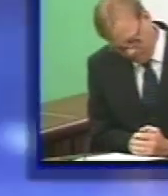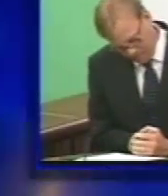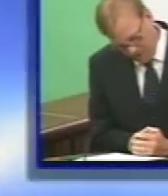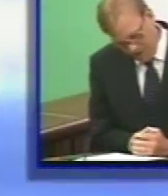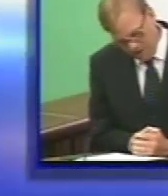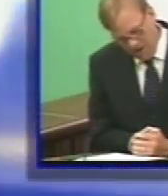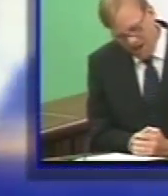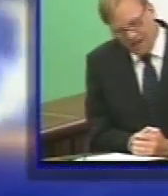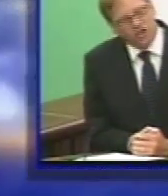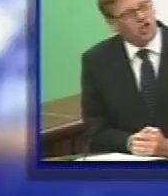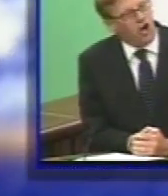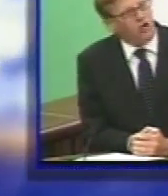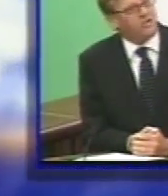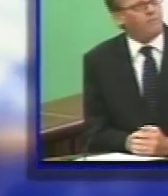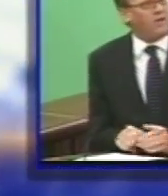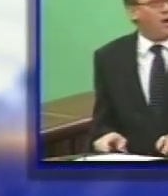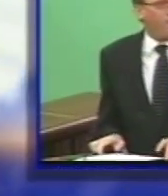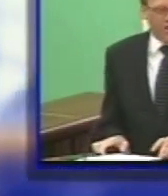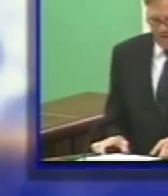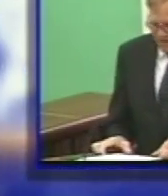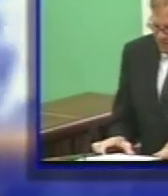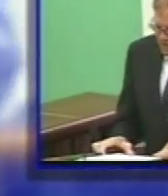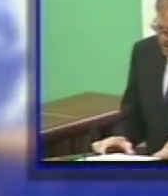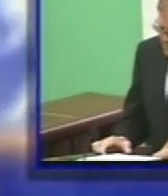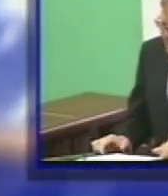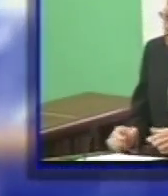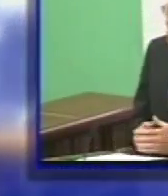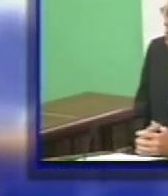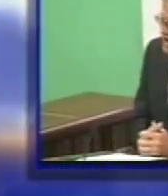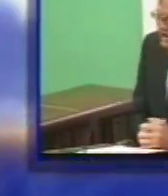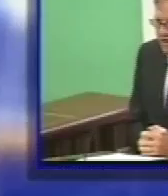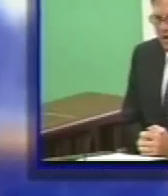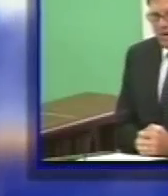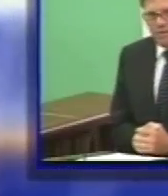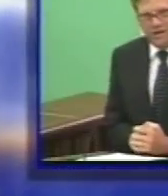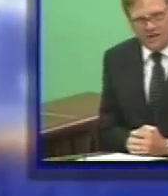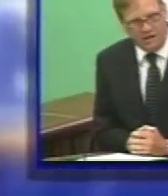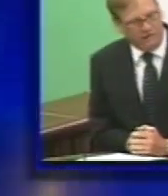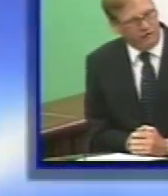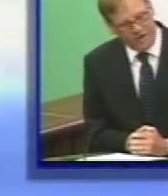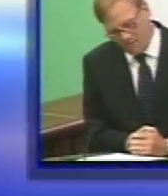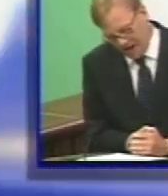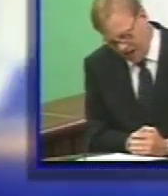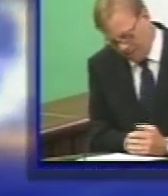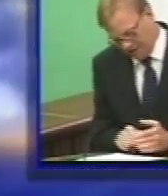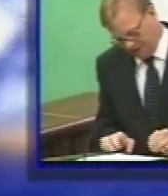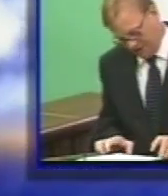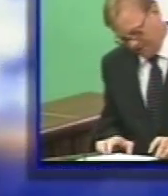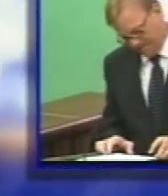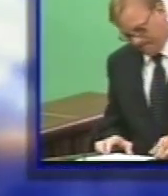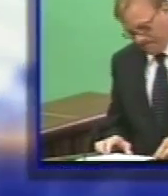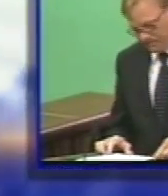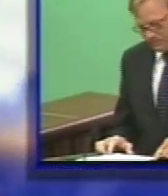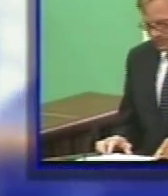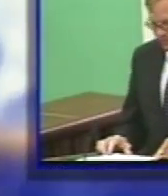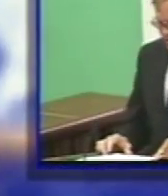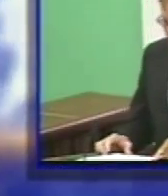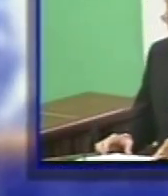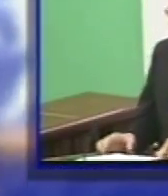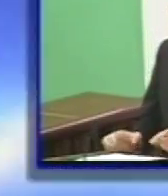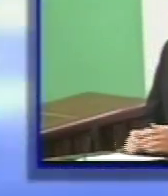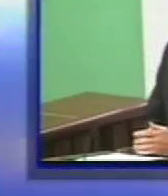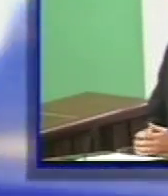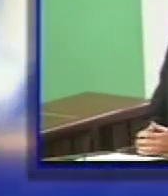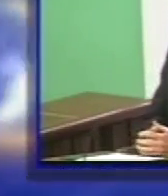Organization held in Geneva, Switzerland back in June. Minister Pinder revealed that the Bahamas received favorable feedback from the members participating,